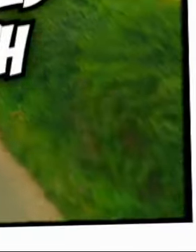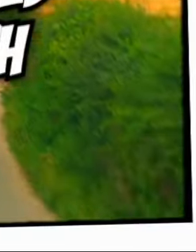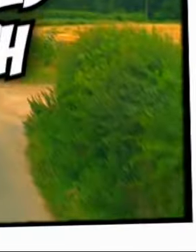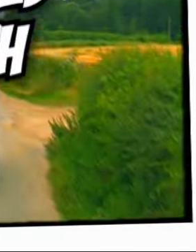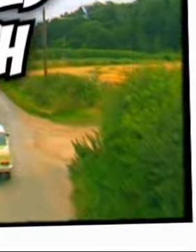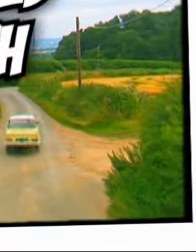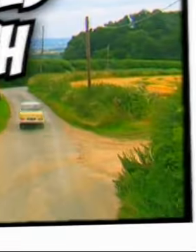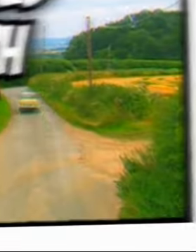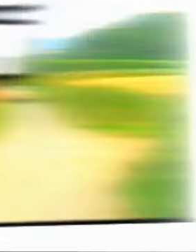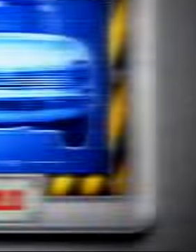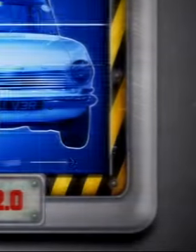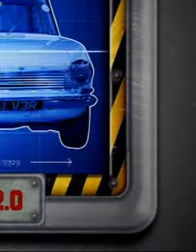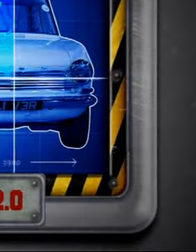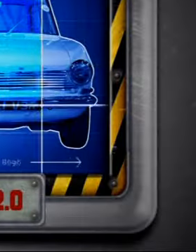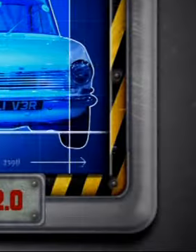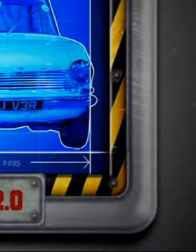CHEERING AND APPLAUSE